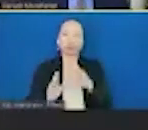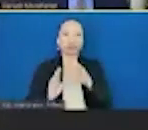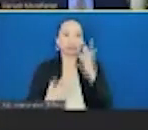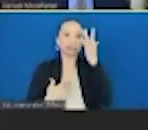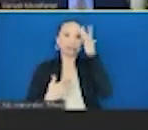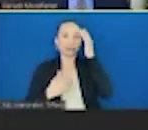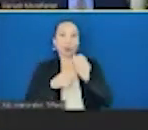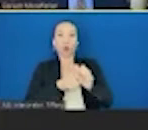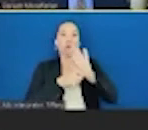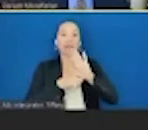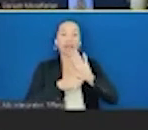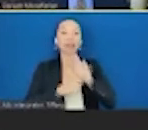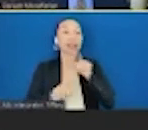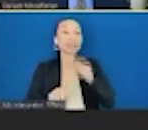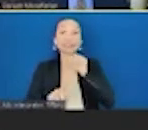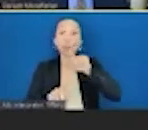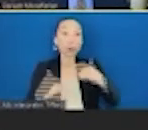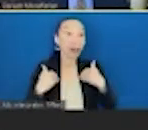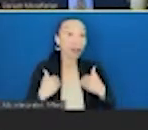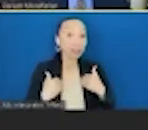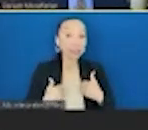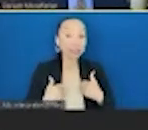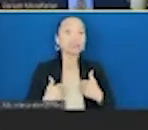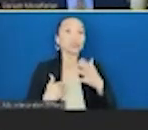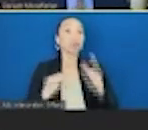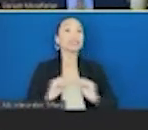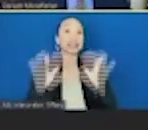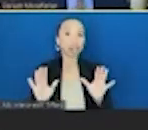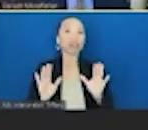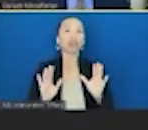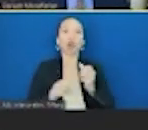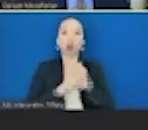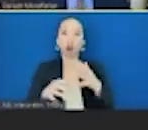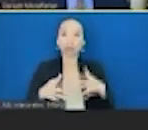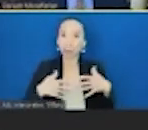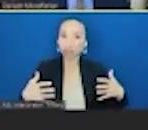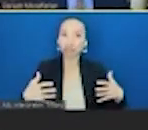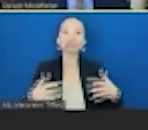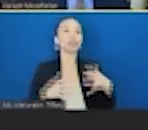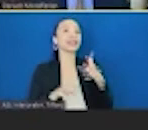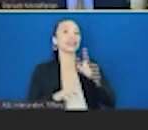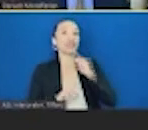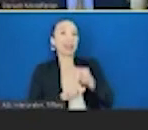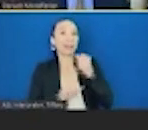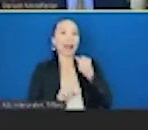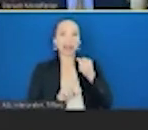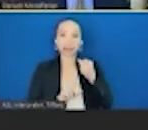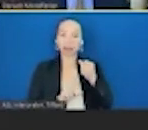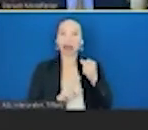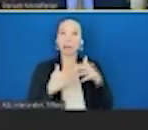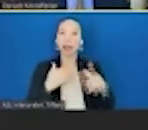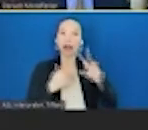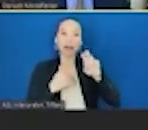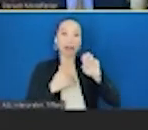that affects the lungs, but a virus that attacks the blood vessels and causes inflammation. And diabetes, obesity and hypertension are all diseases